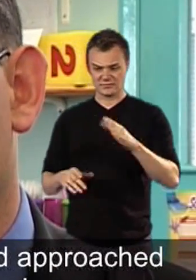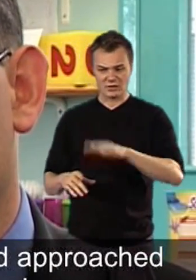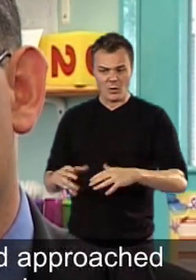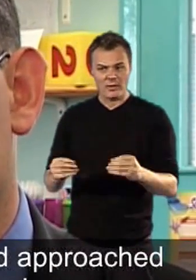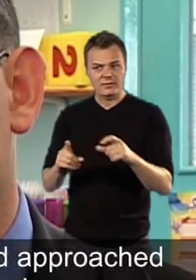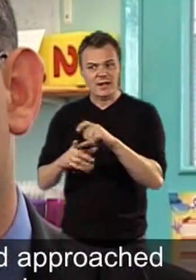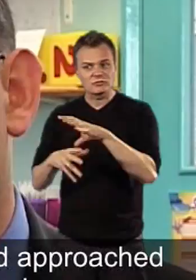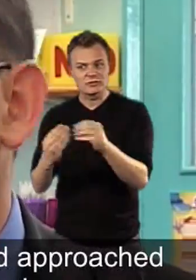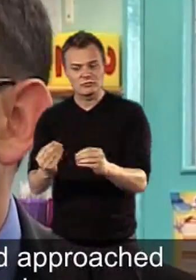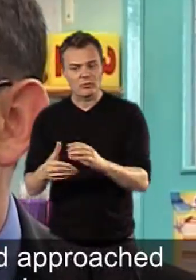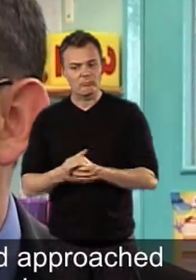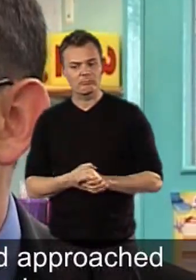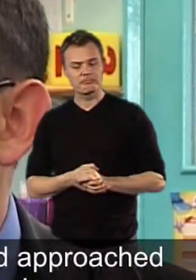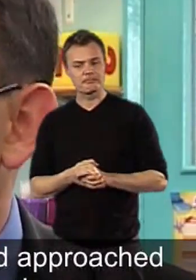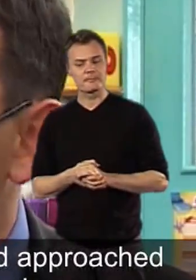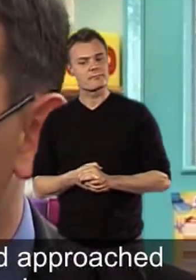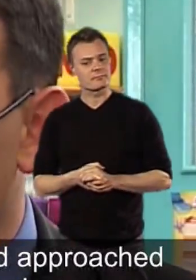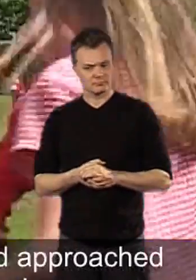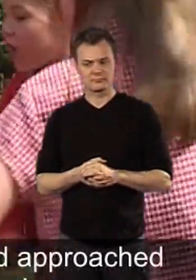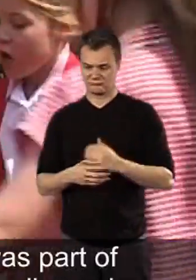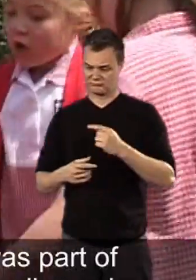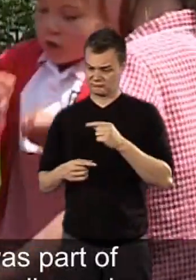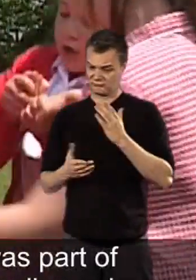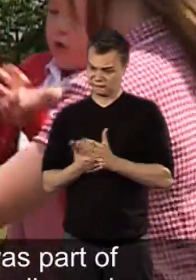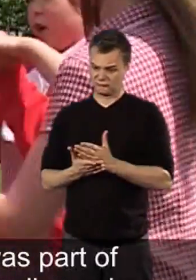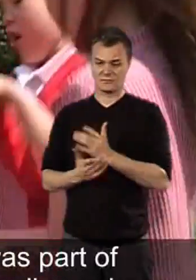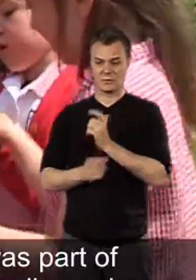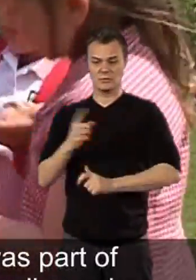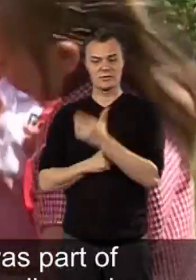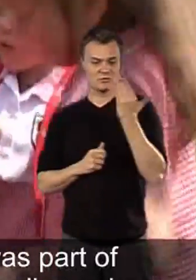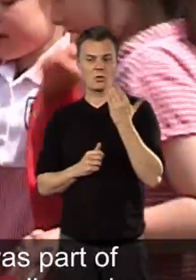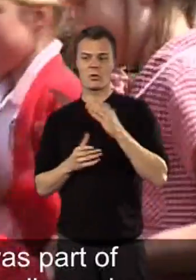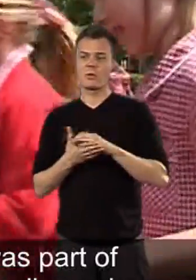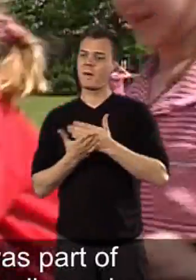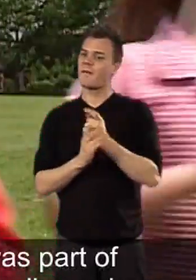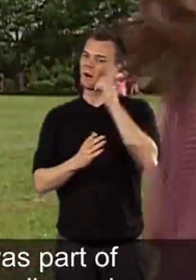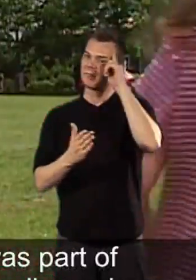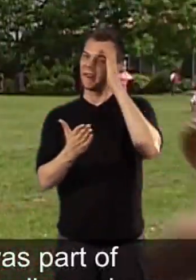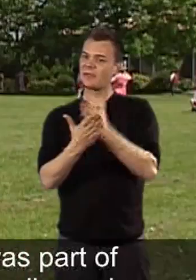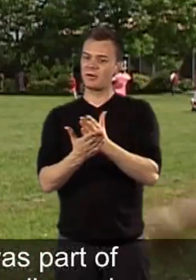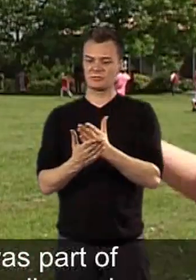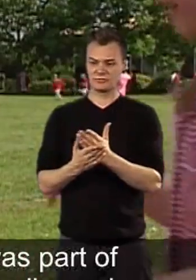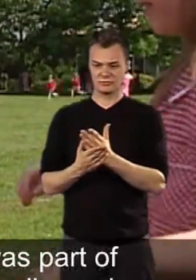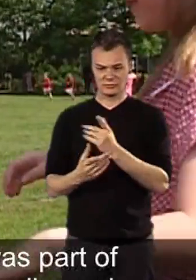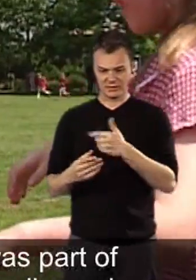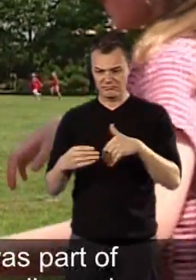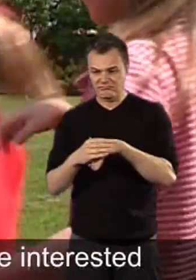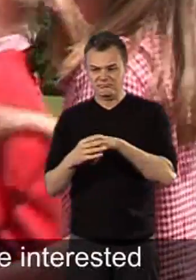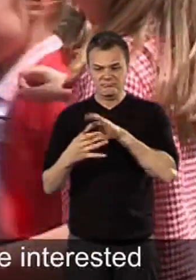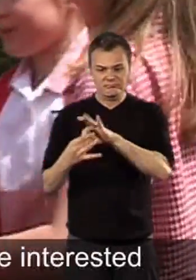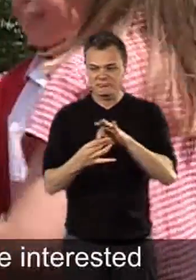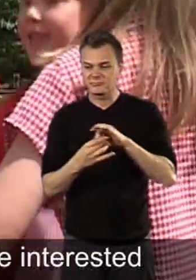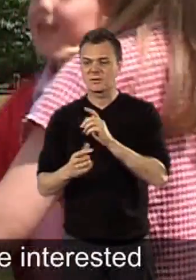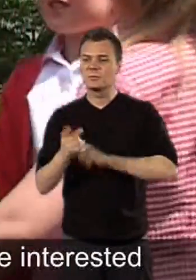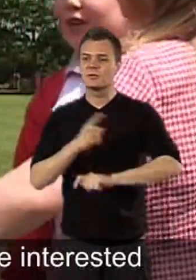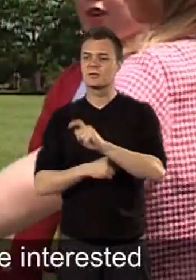who had a child with Down syndrome. We're a community school and it was part of our vision, our ethos to be there for all members of the